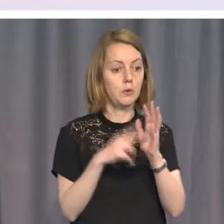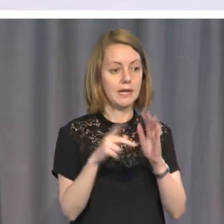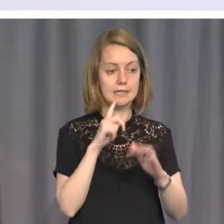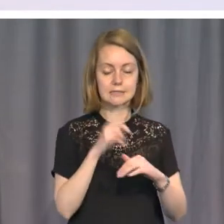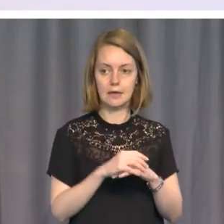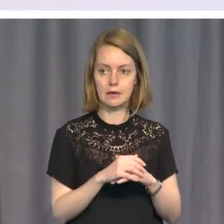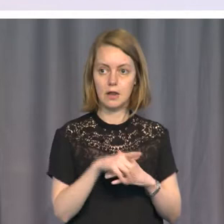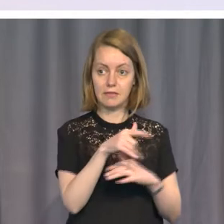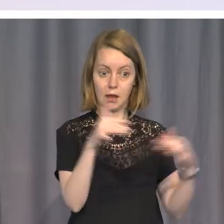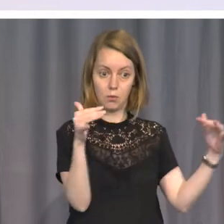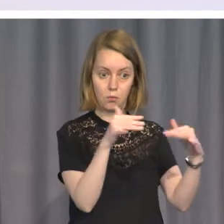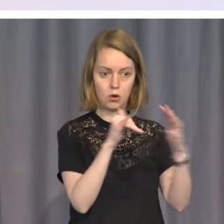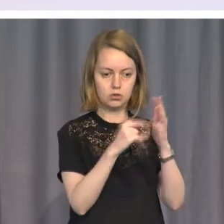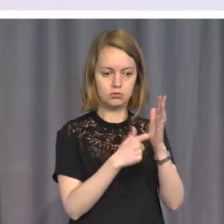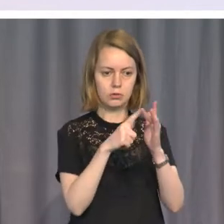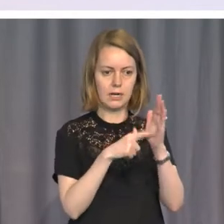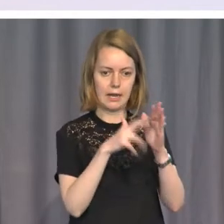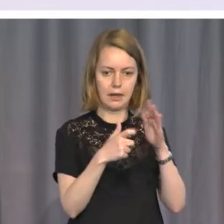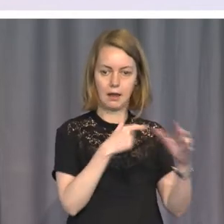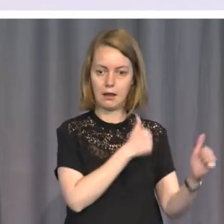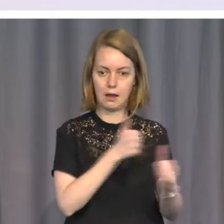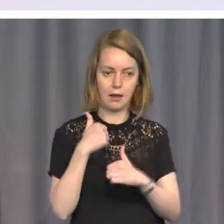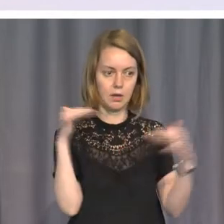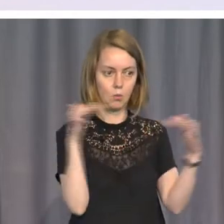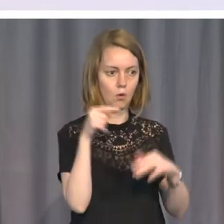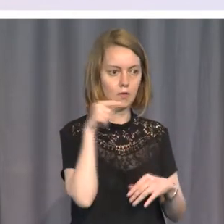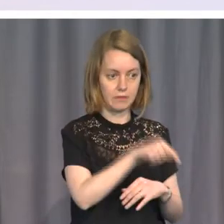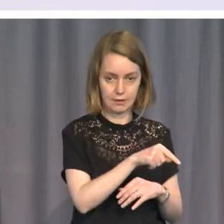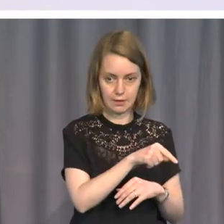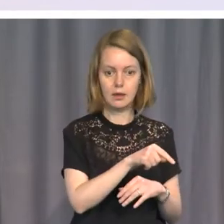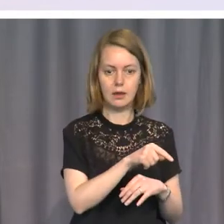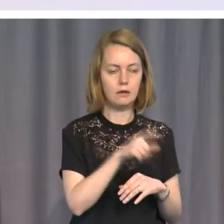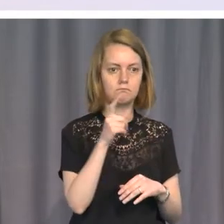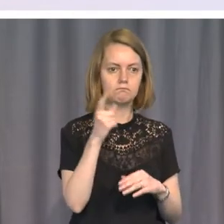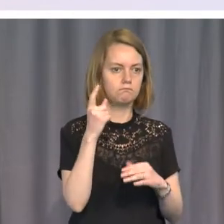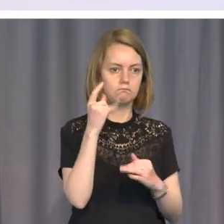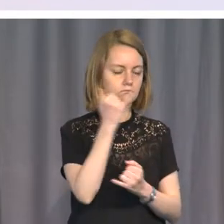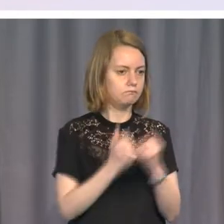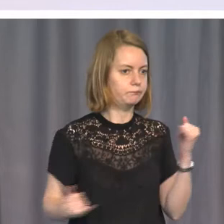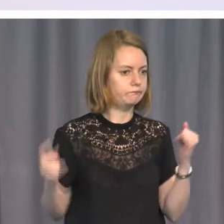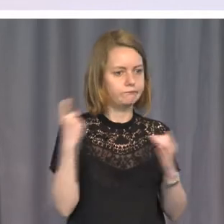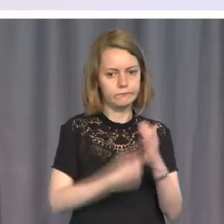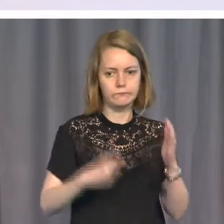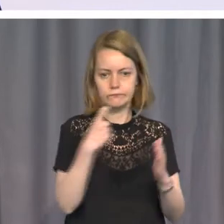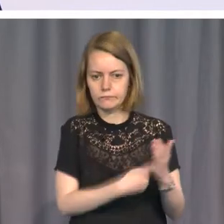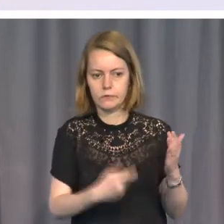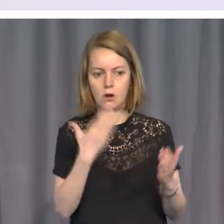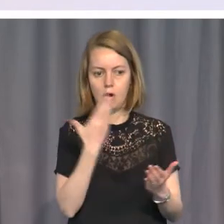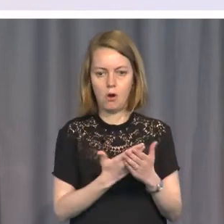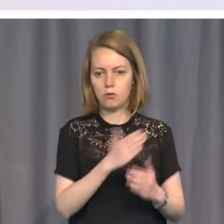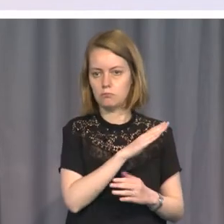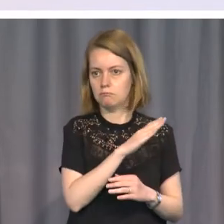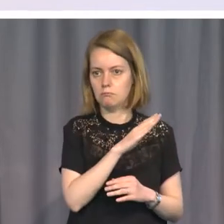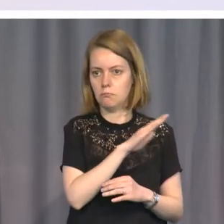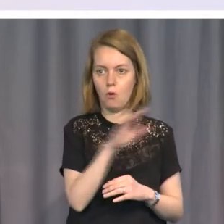conduct of the war by the Sri Lankan army, I quote, represented a grave assault on the entire regime of